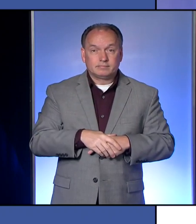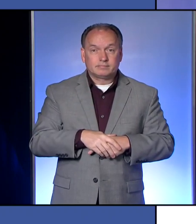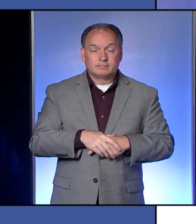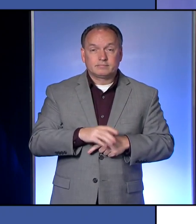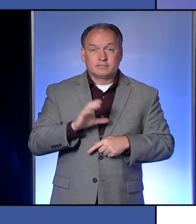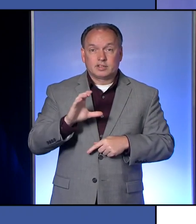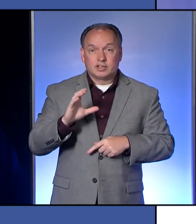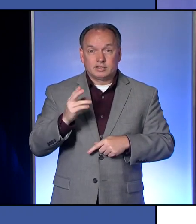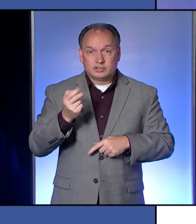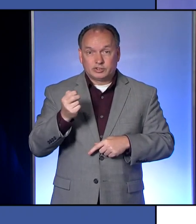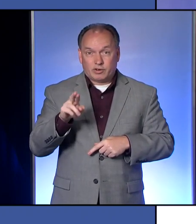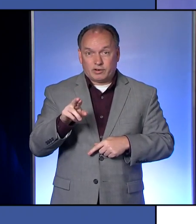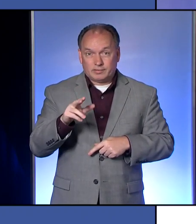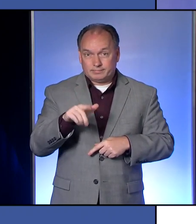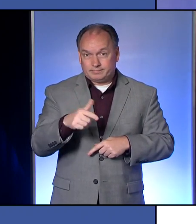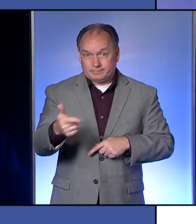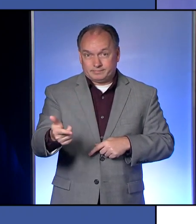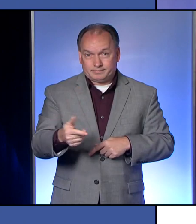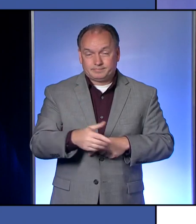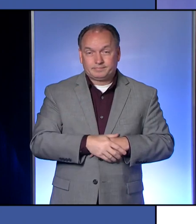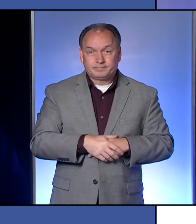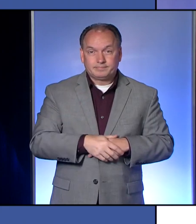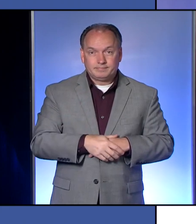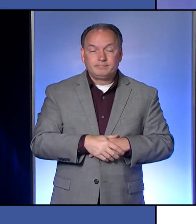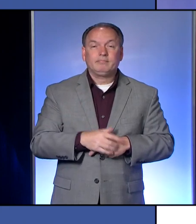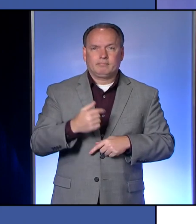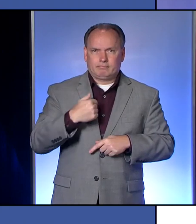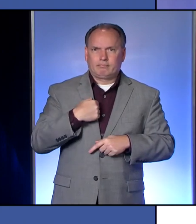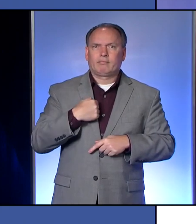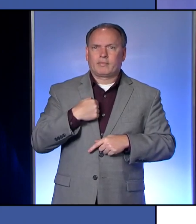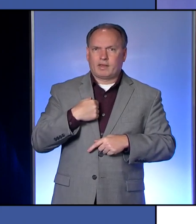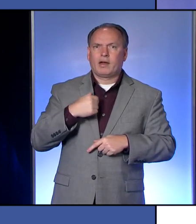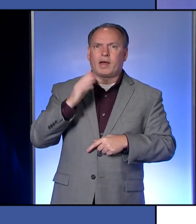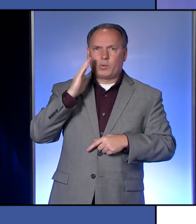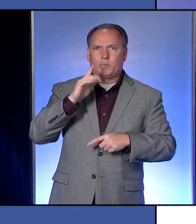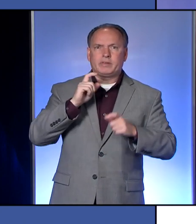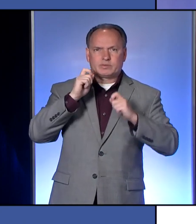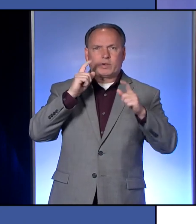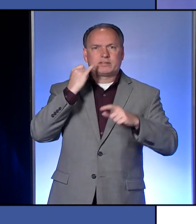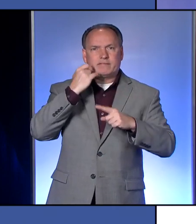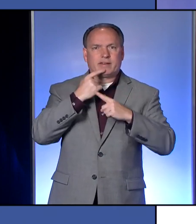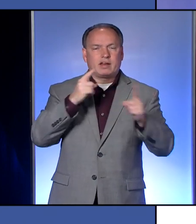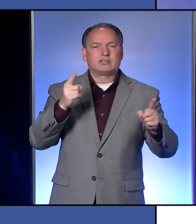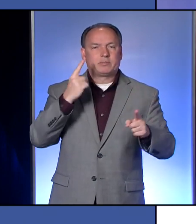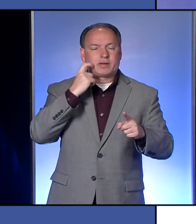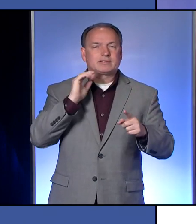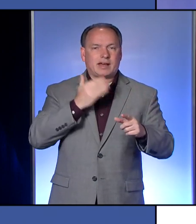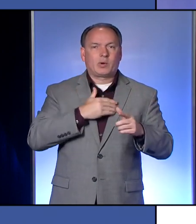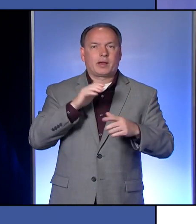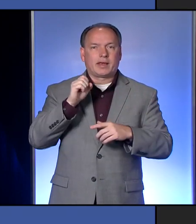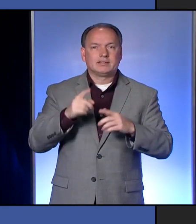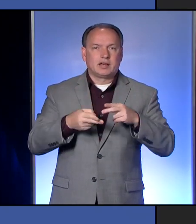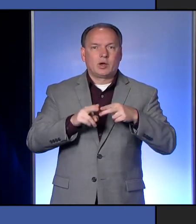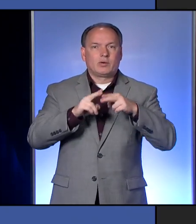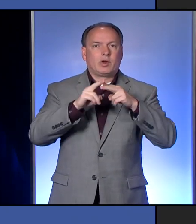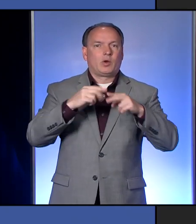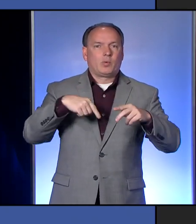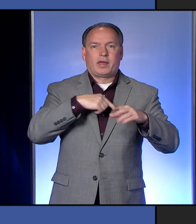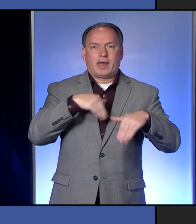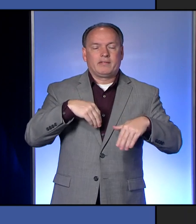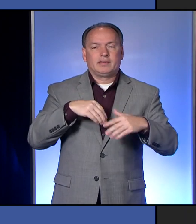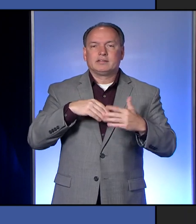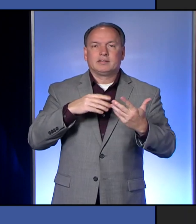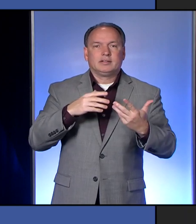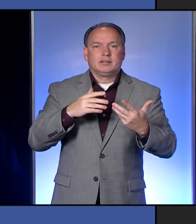Char? To enter the green phase? I would be surprised if we're announced, considering that cases are going up and we have not bolstered